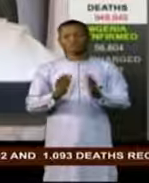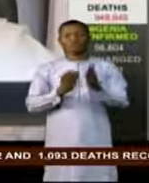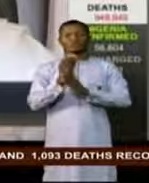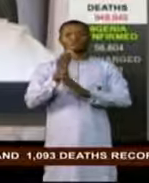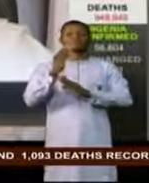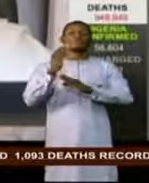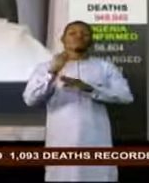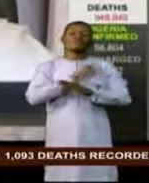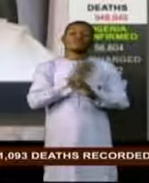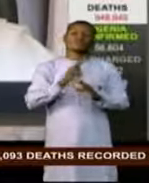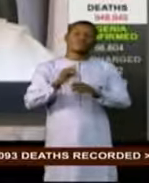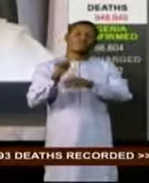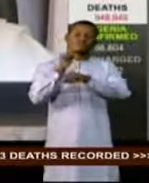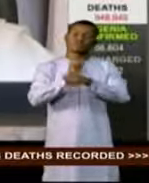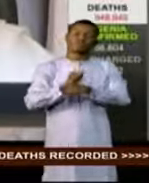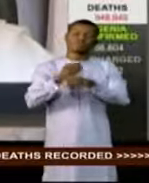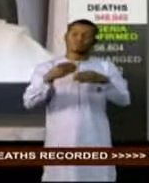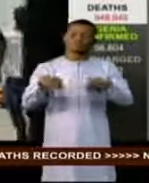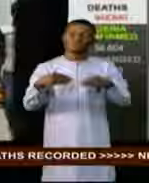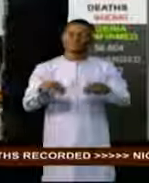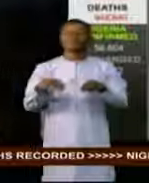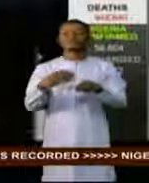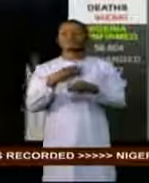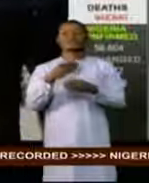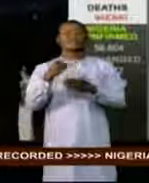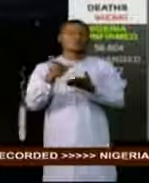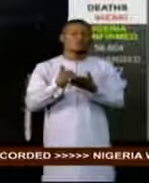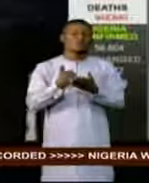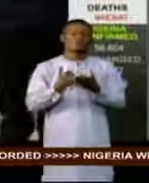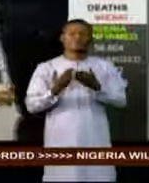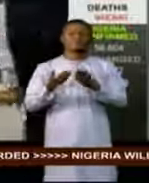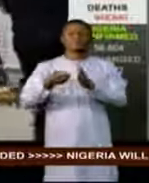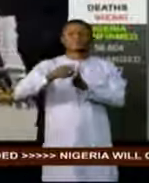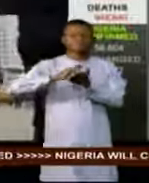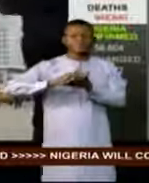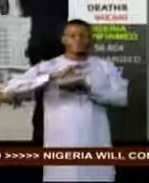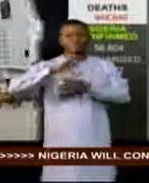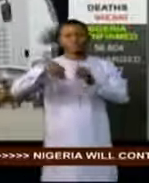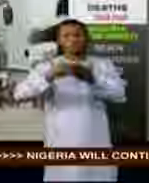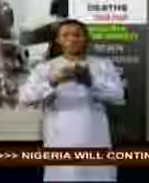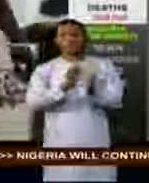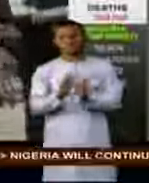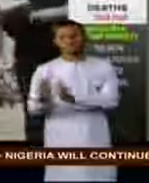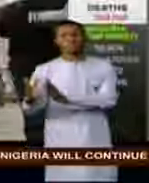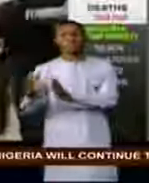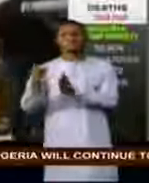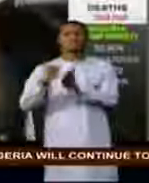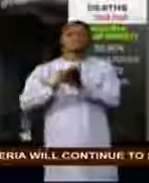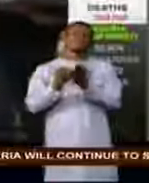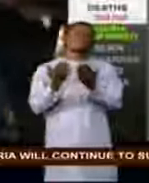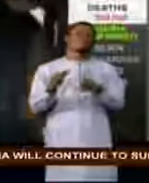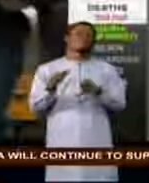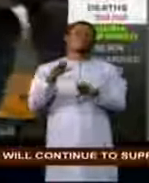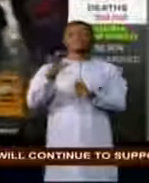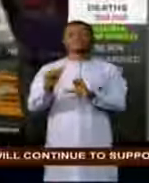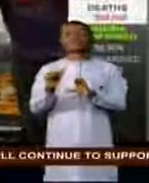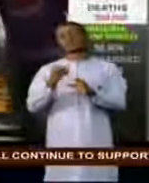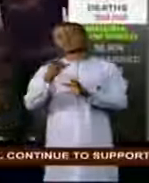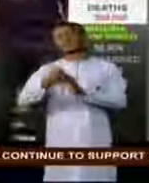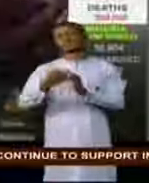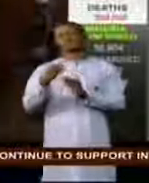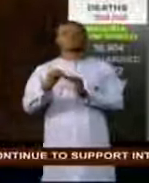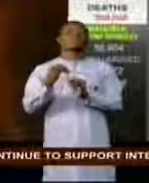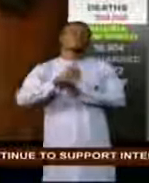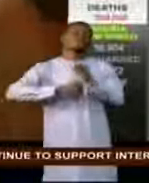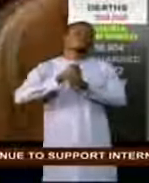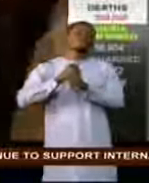and Investment, in its constant review of the National Industrial Revolution Plan, which expires by the end of the year.